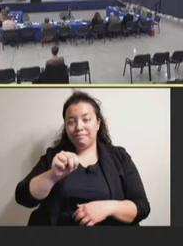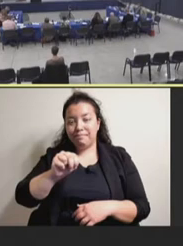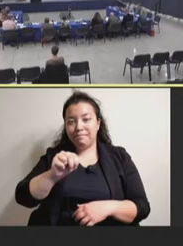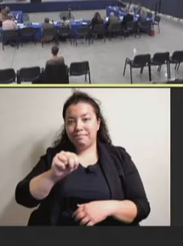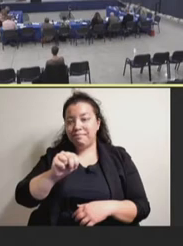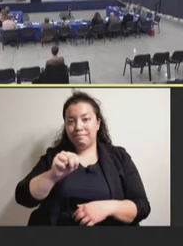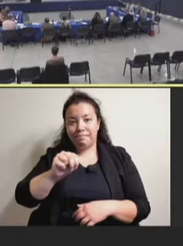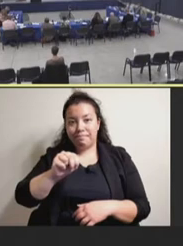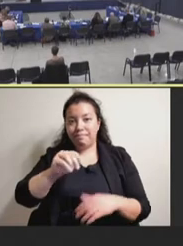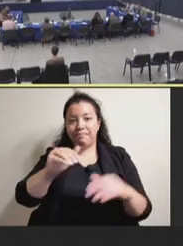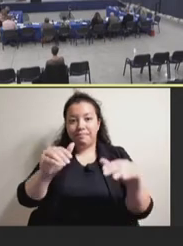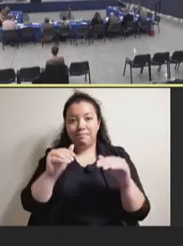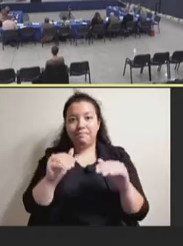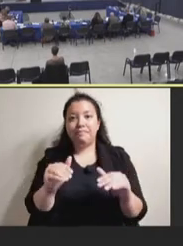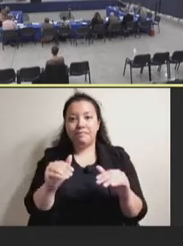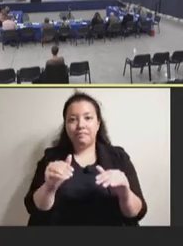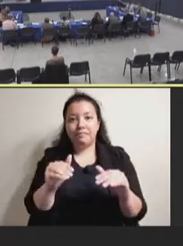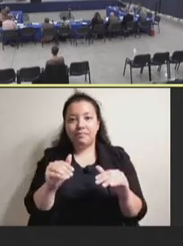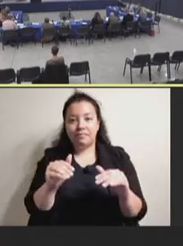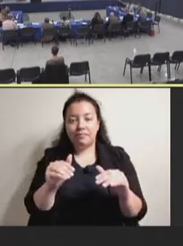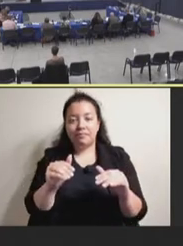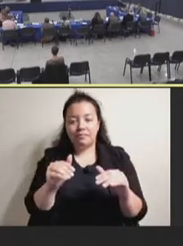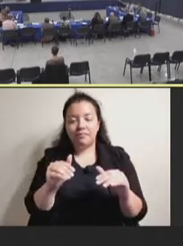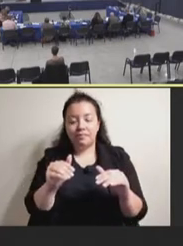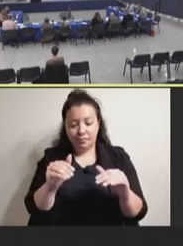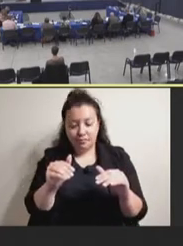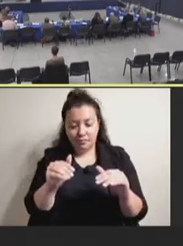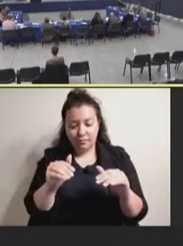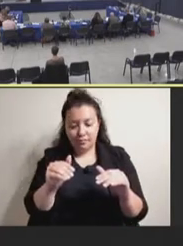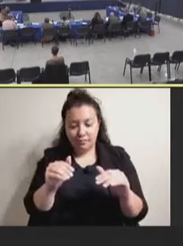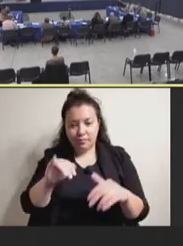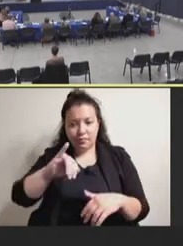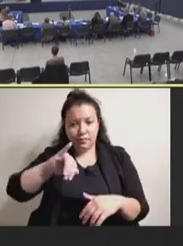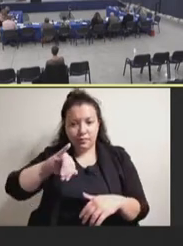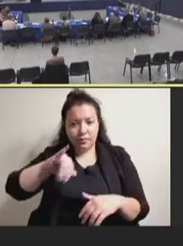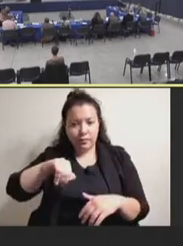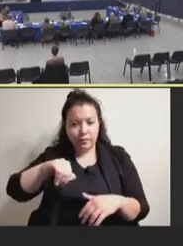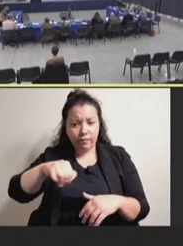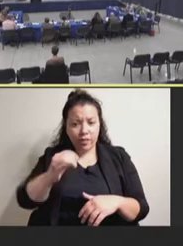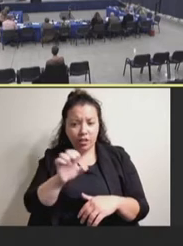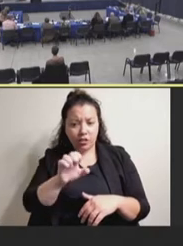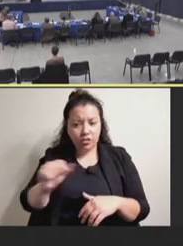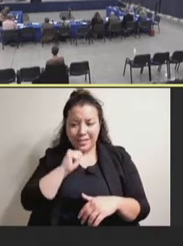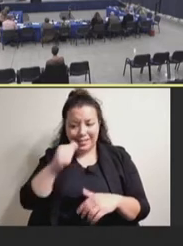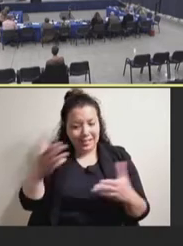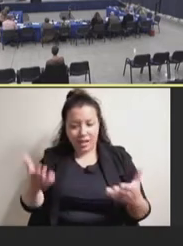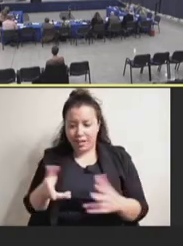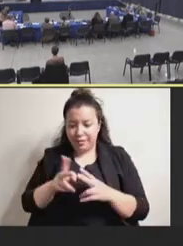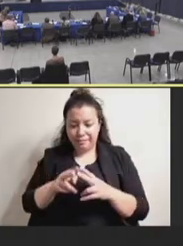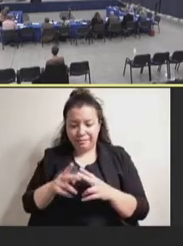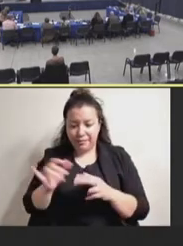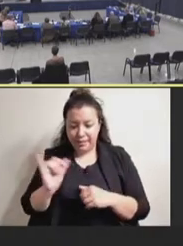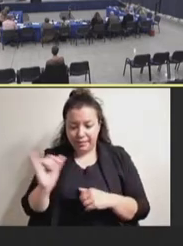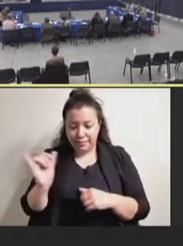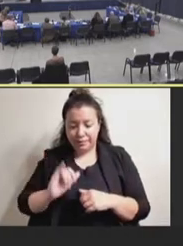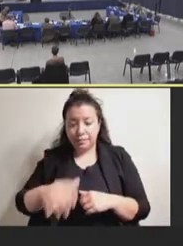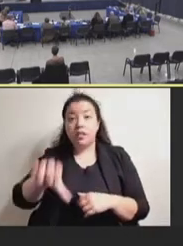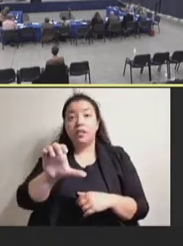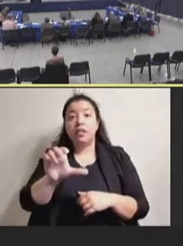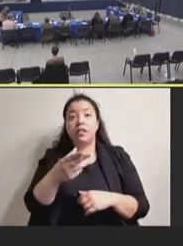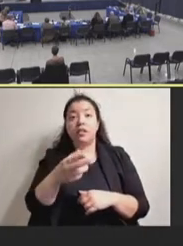Hannah Asa. Oh, she's not here today. Just, just not here today either. Christine Aschansky.